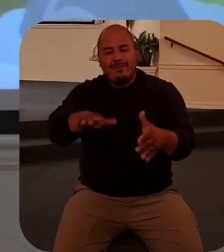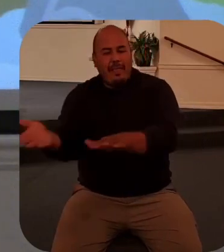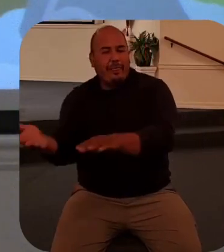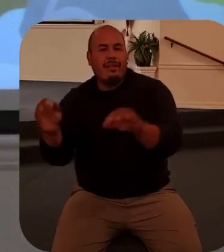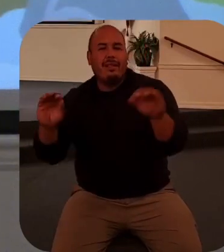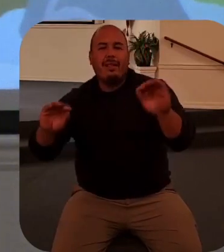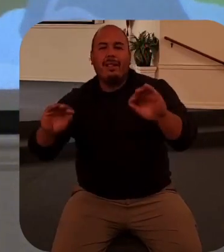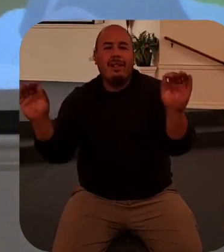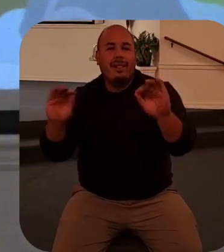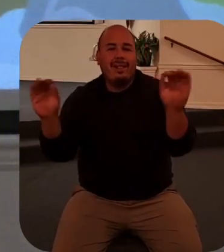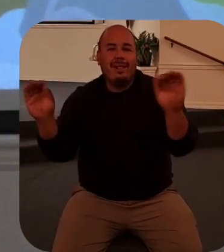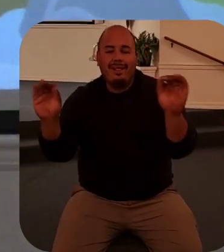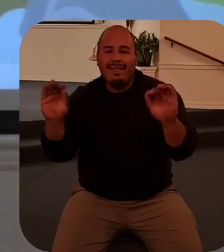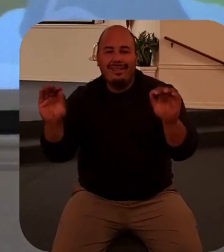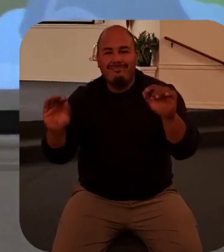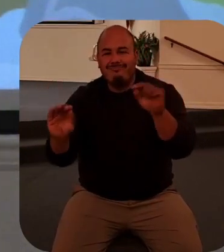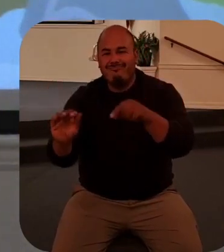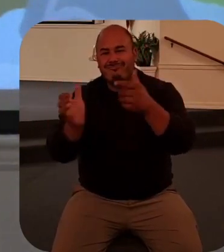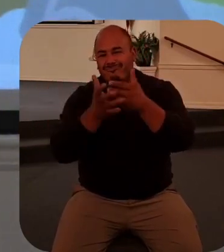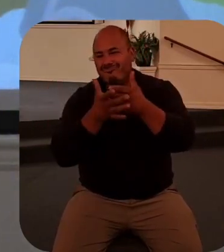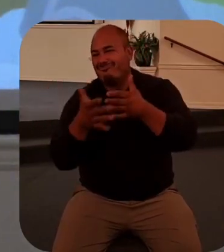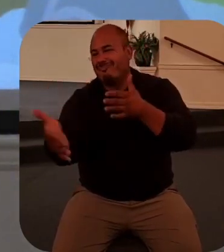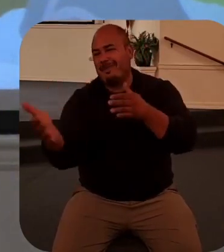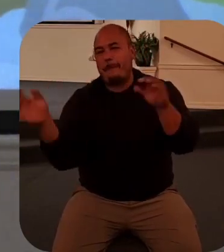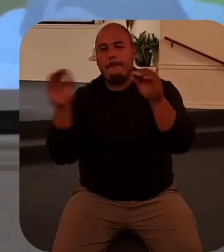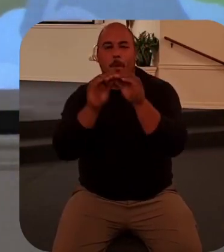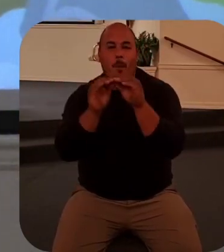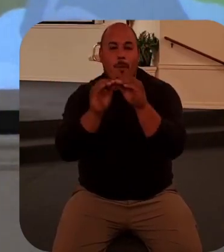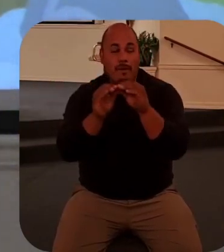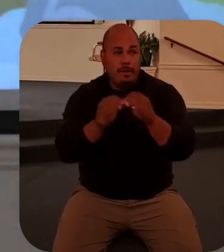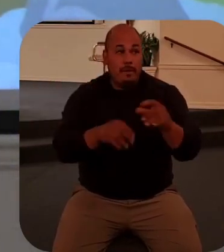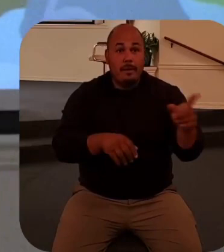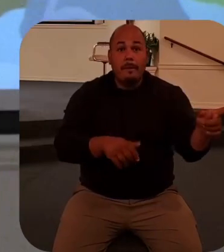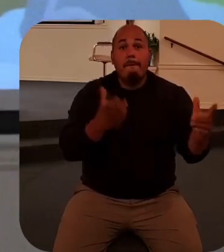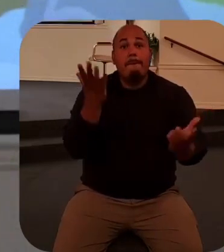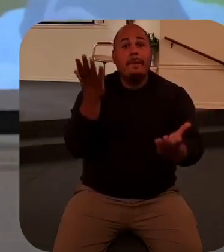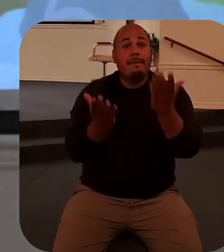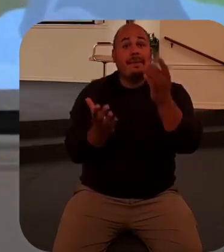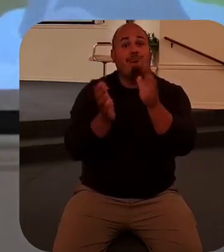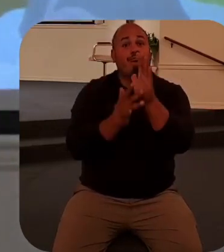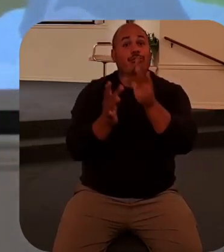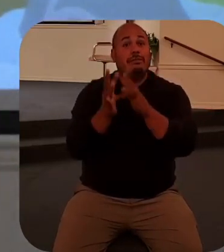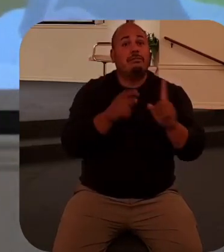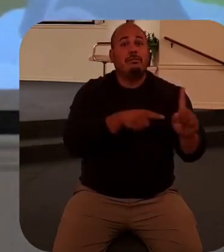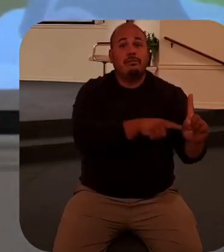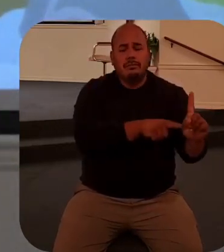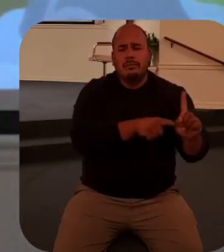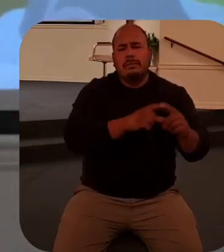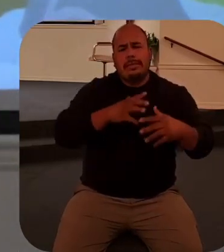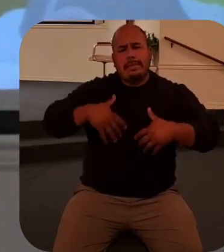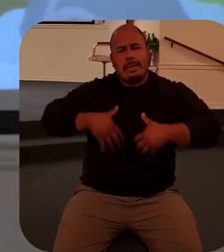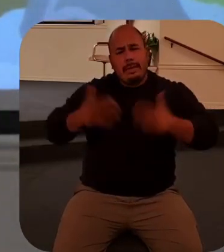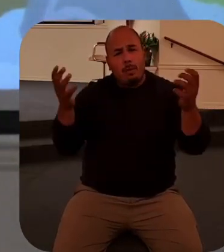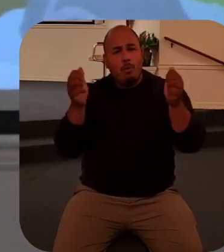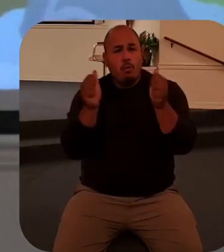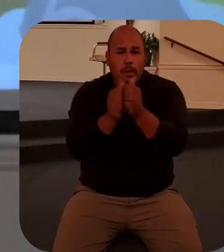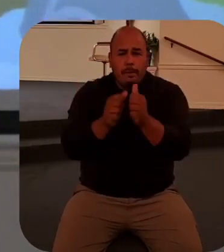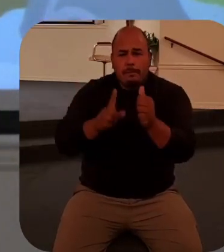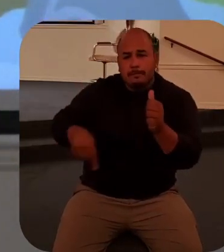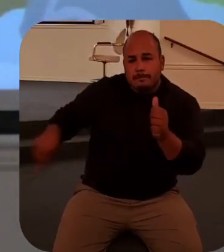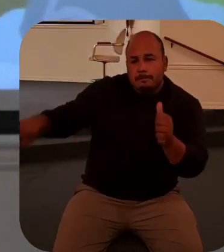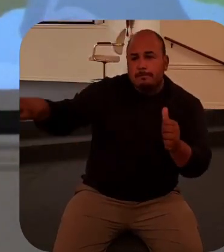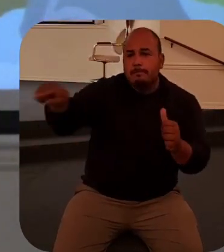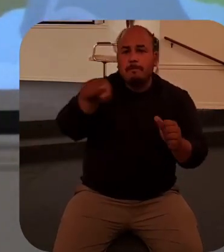so perhaps Jesus is angry with these people for having so little faith for not being able to see past